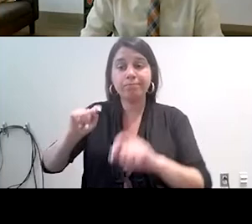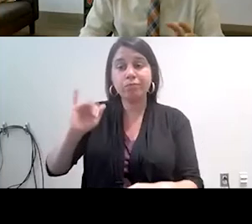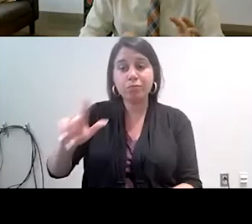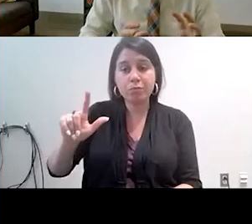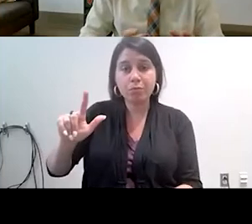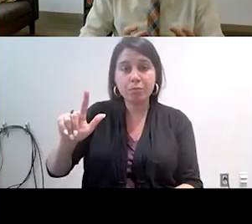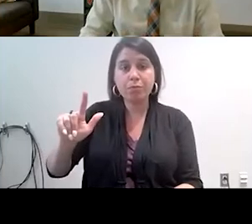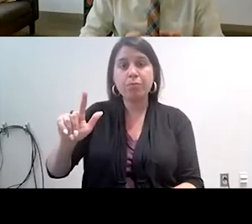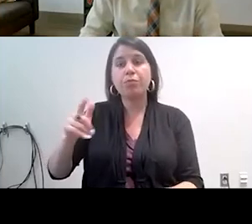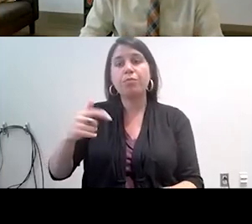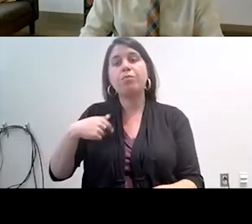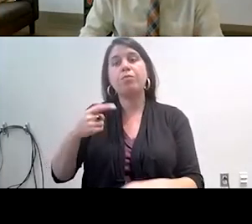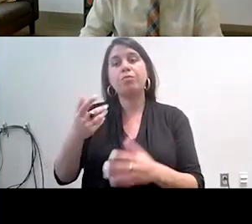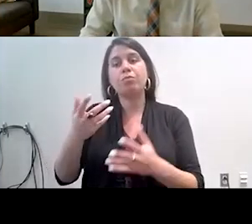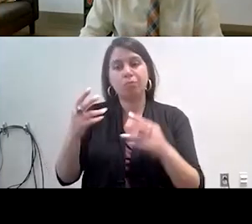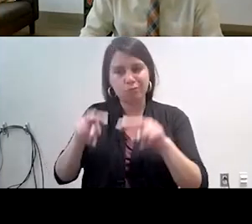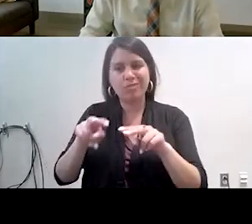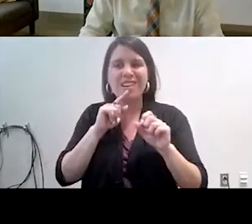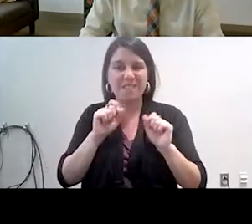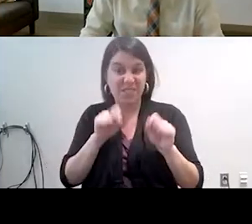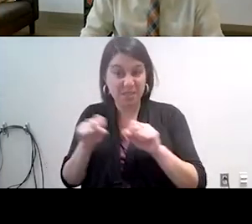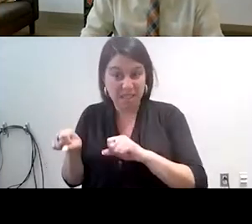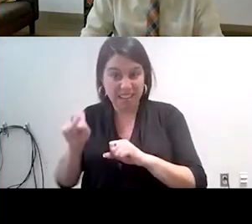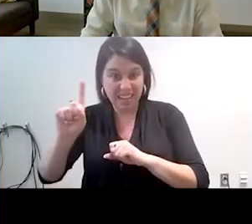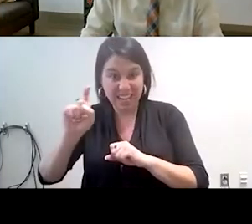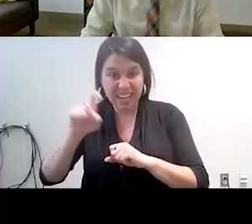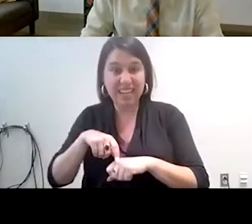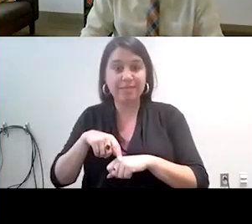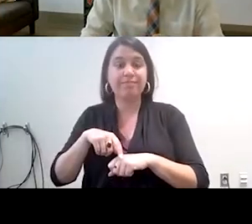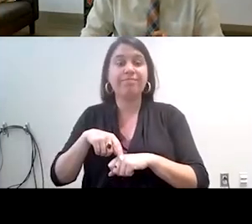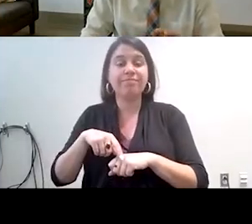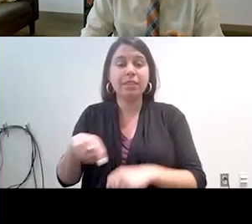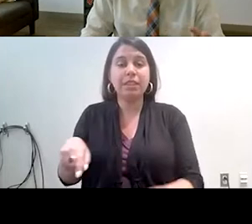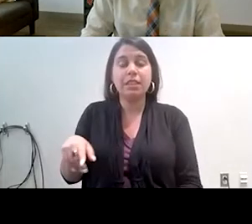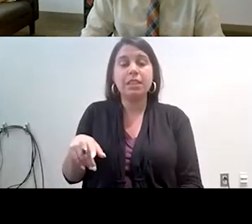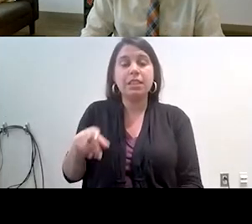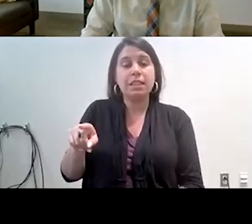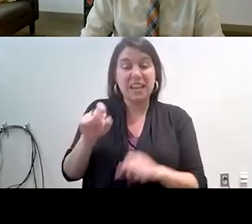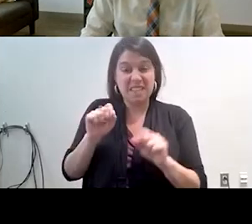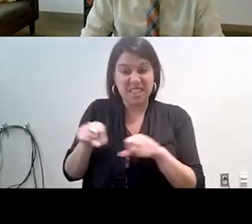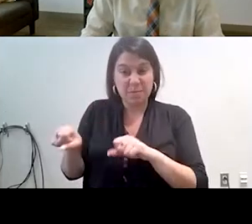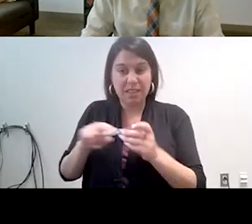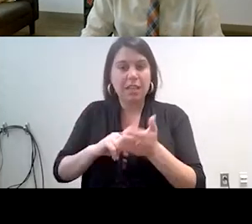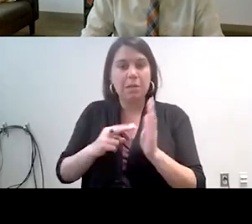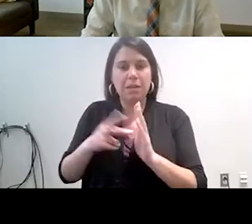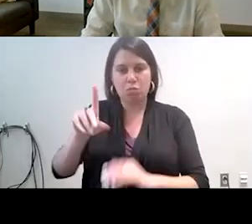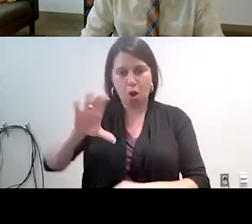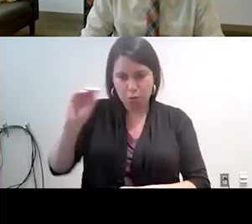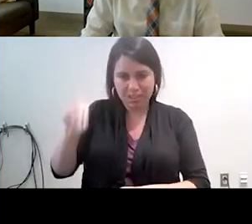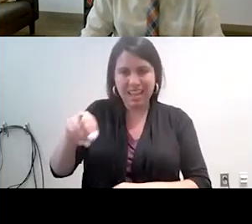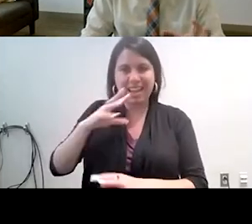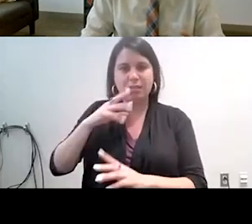differences. We were mainly looking at feasibility and acceptability. And feasibility, we defined it as 100% of targeted randomization